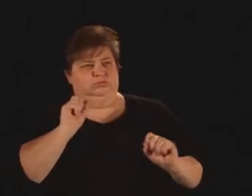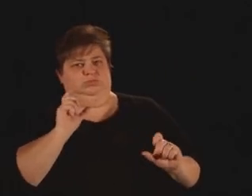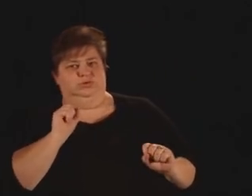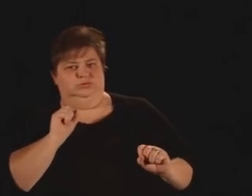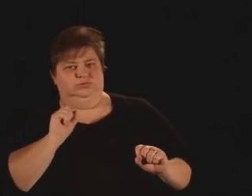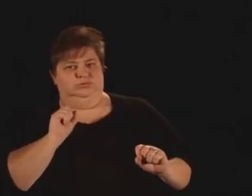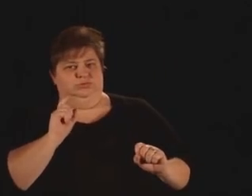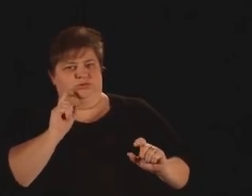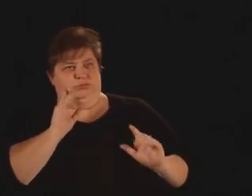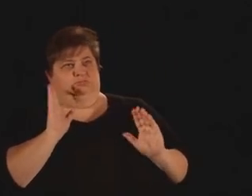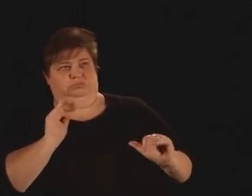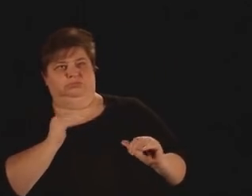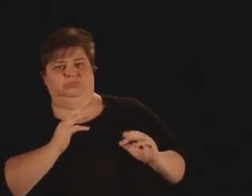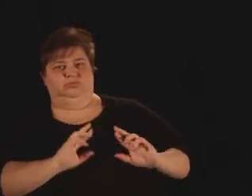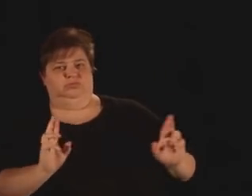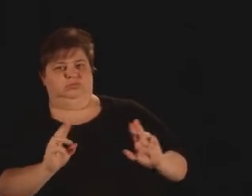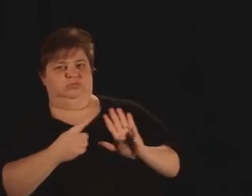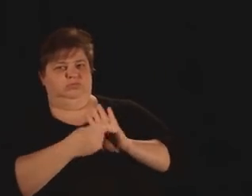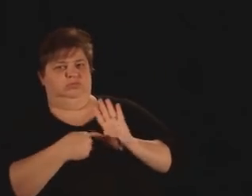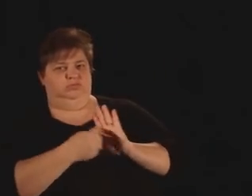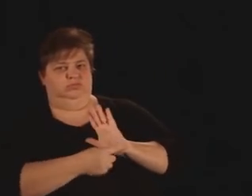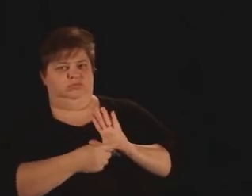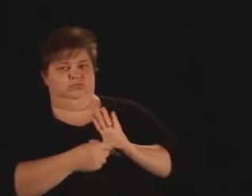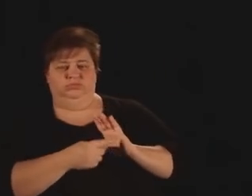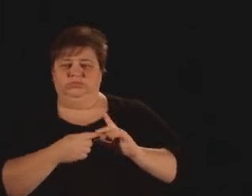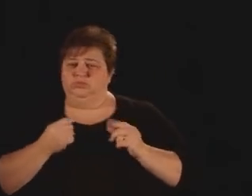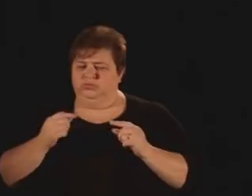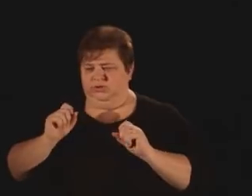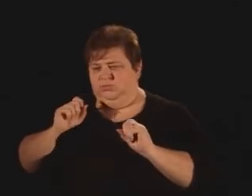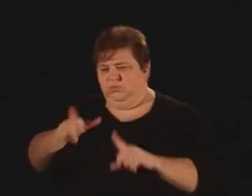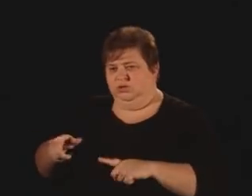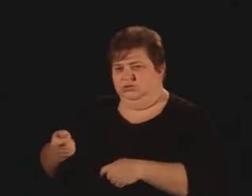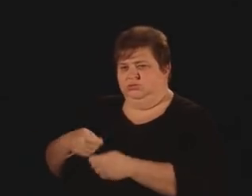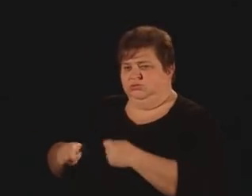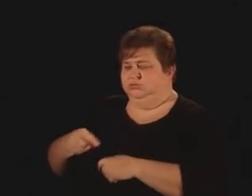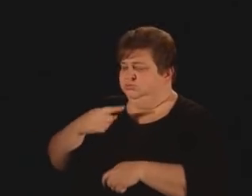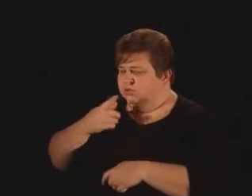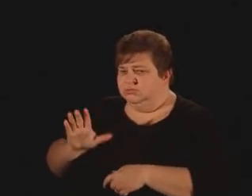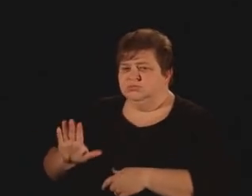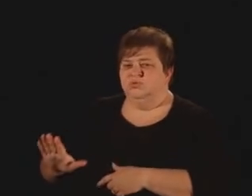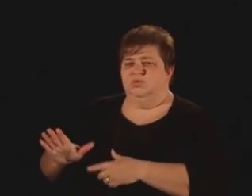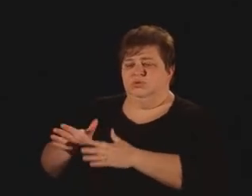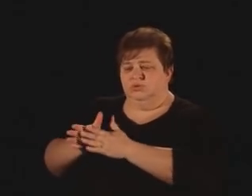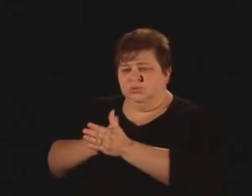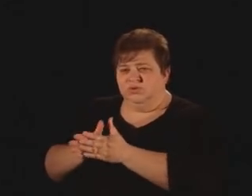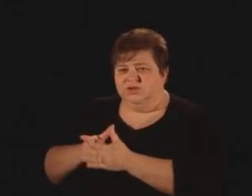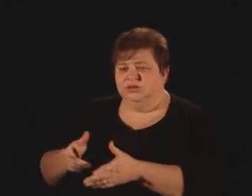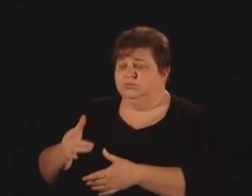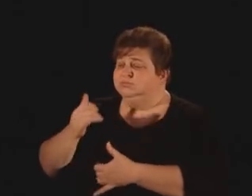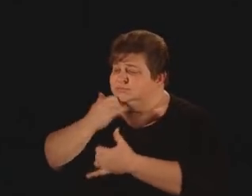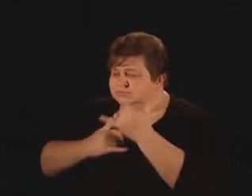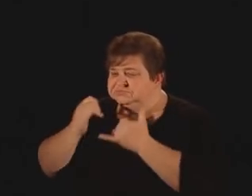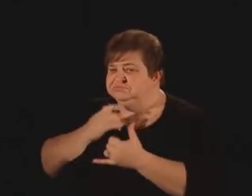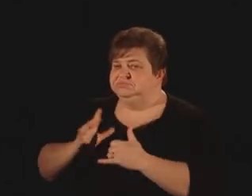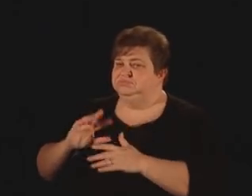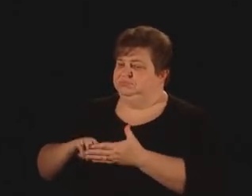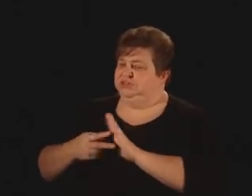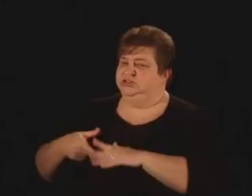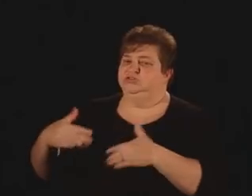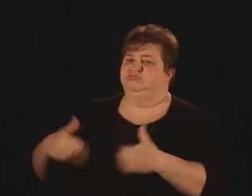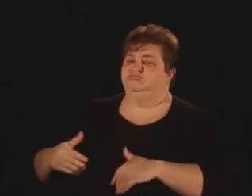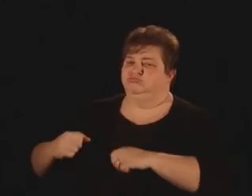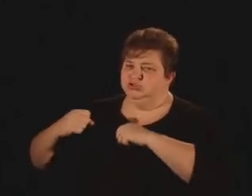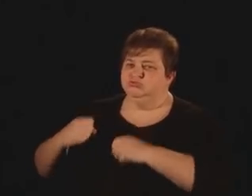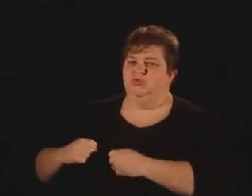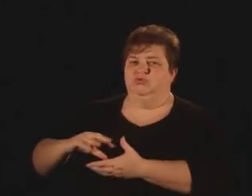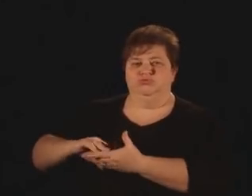and say, your eagerness to make your mistakes so willingly makes you a strong learner. Now, get out of there. You're